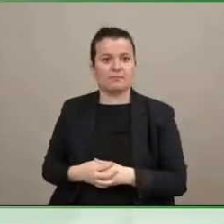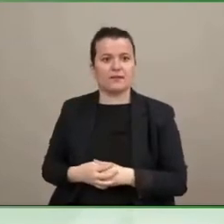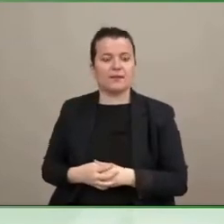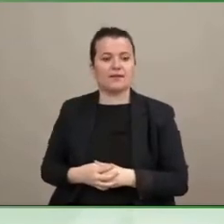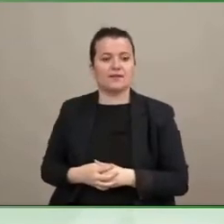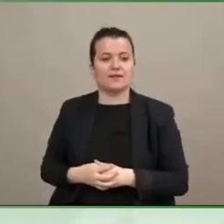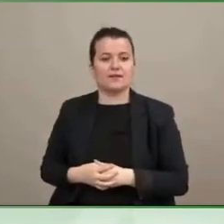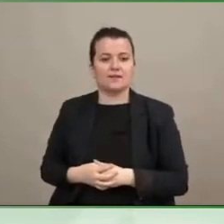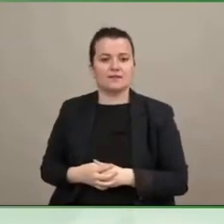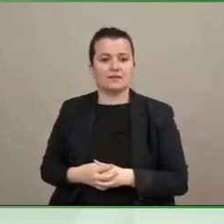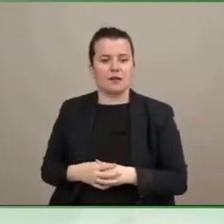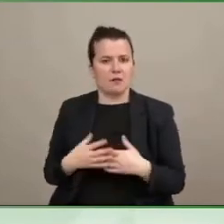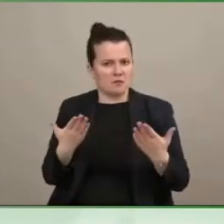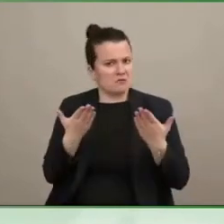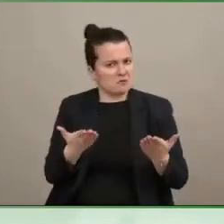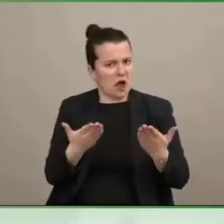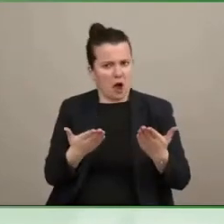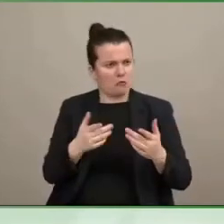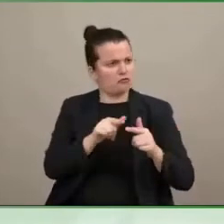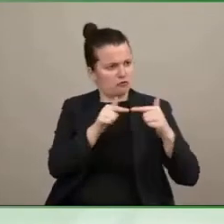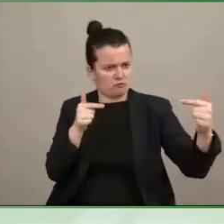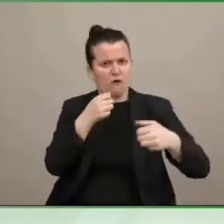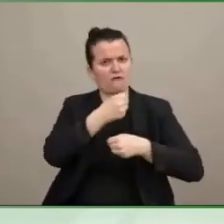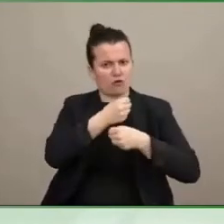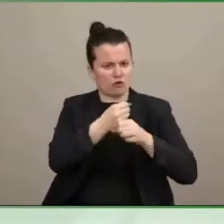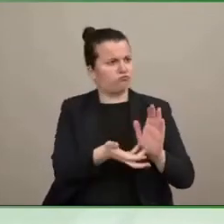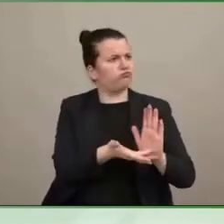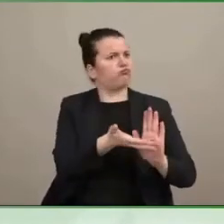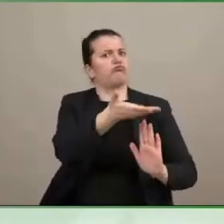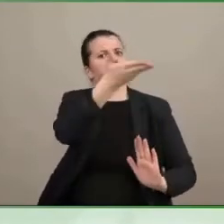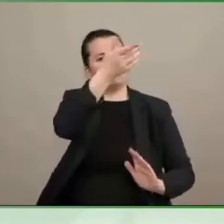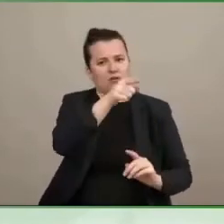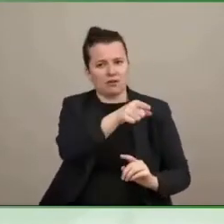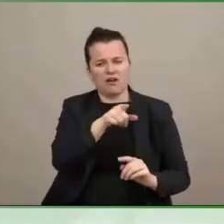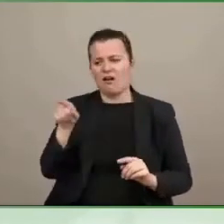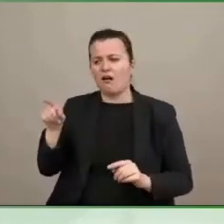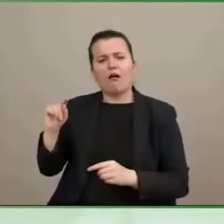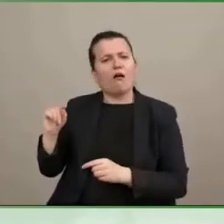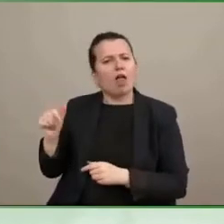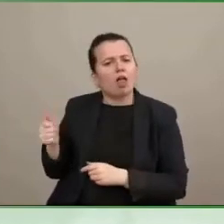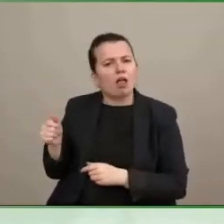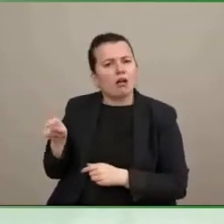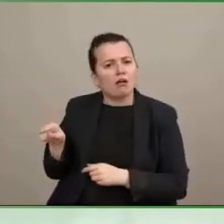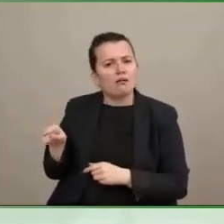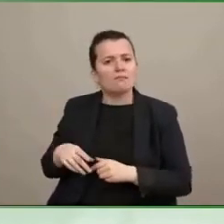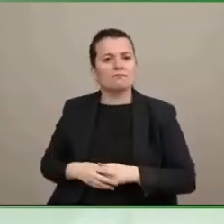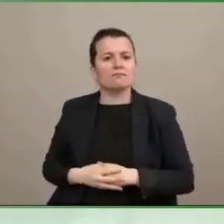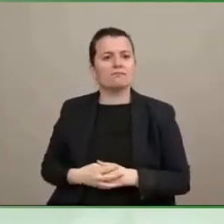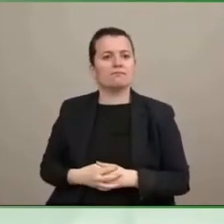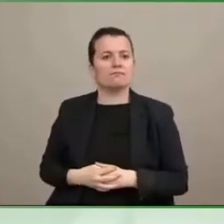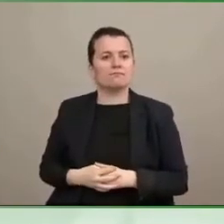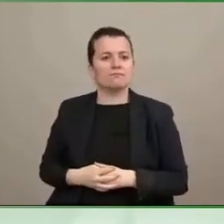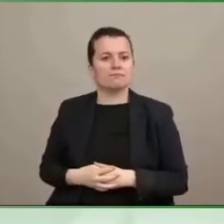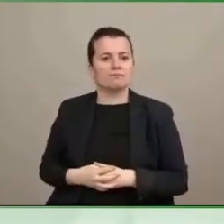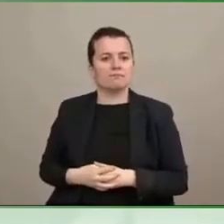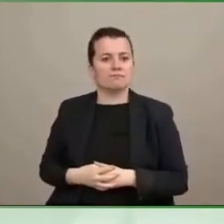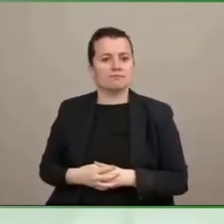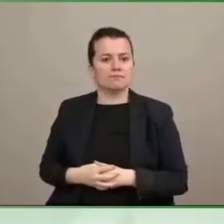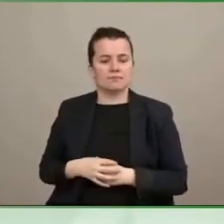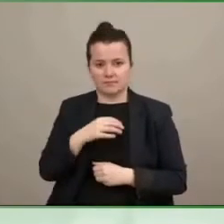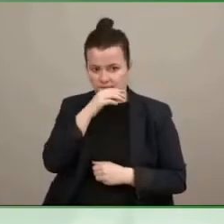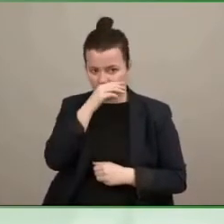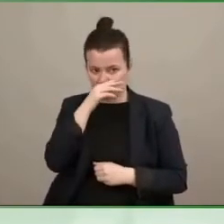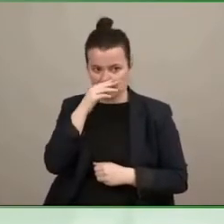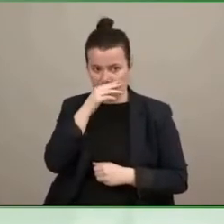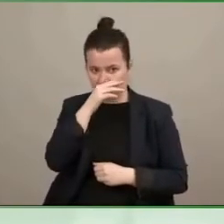remotely. But employment remotely, I personally don't consider to be any substitute